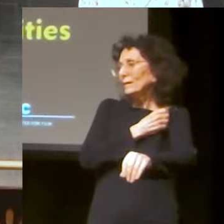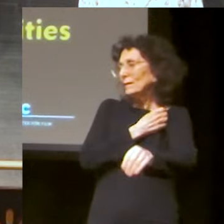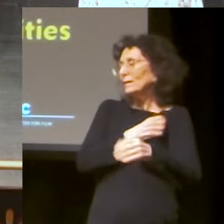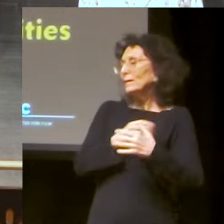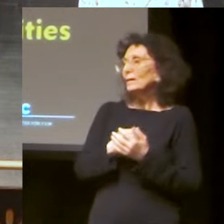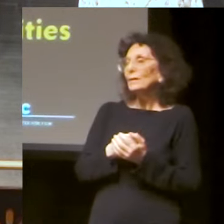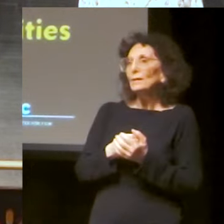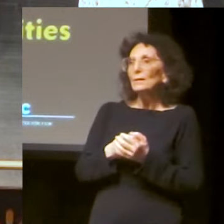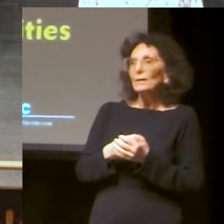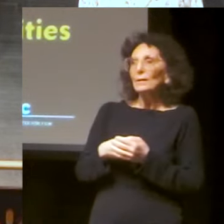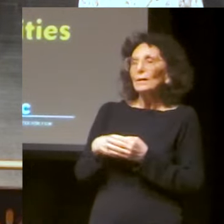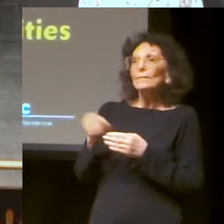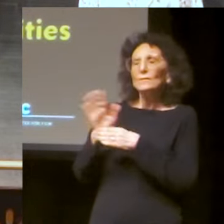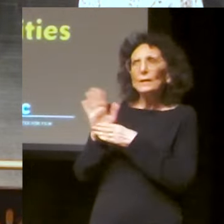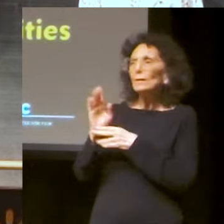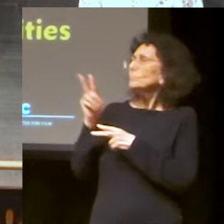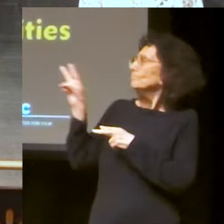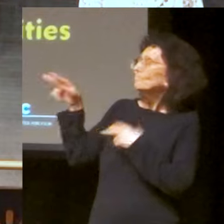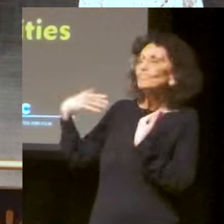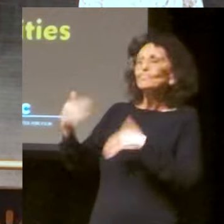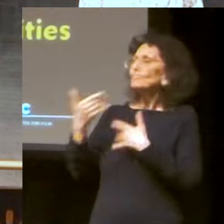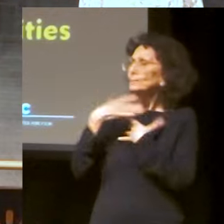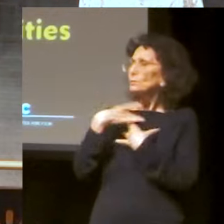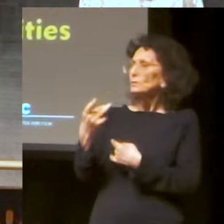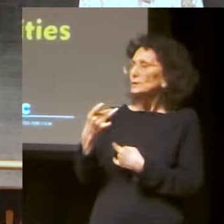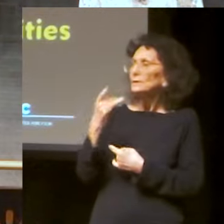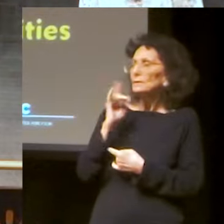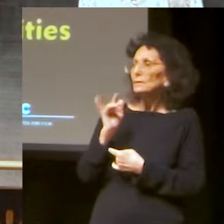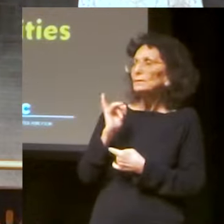-length floral gown and white tennis shoes.